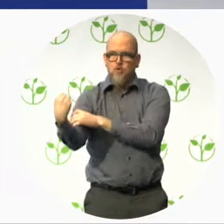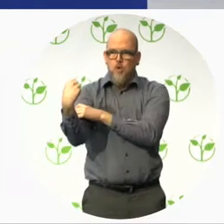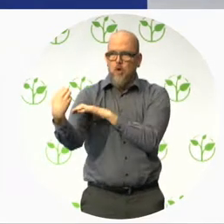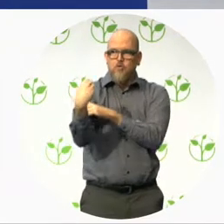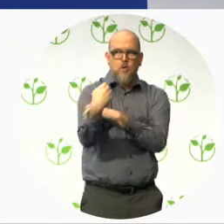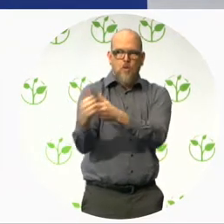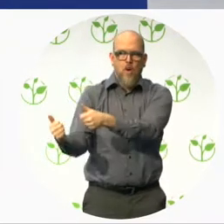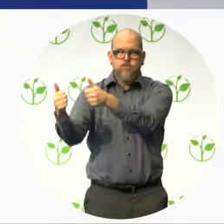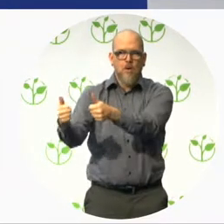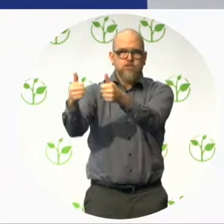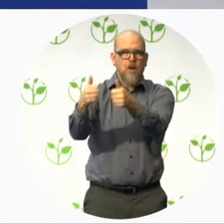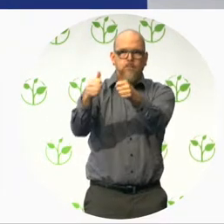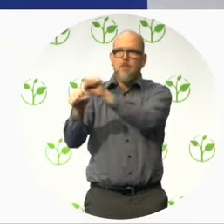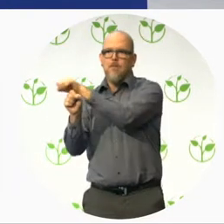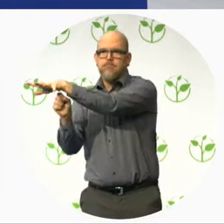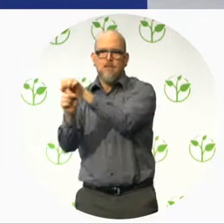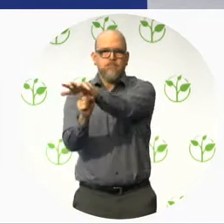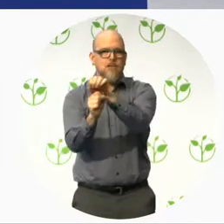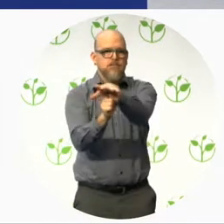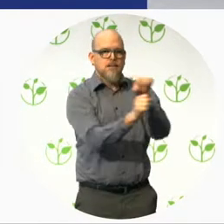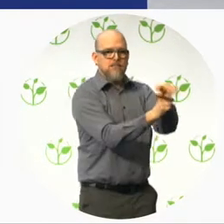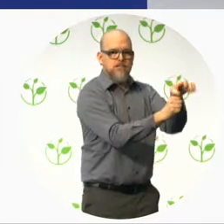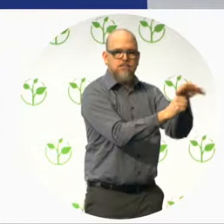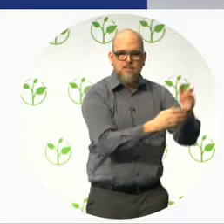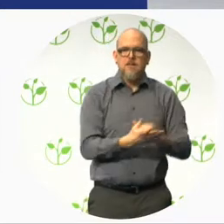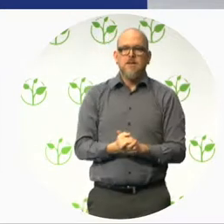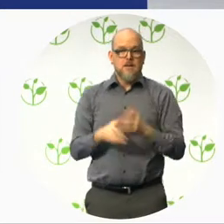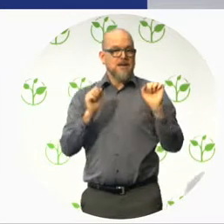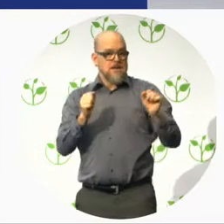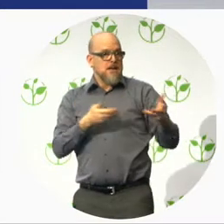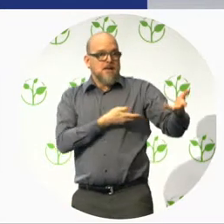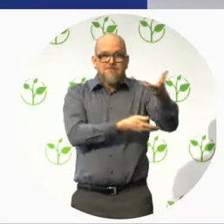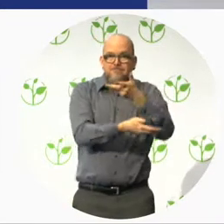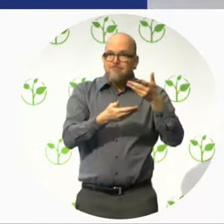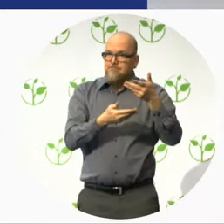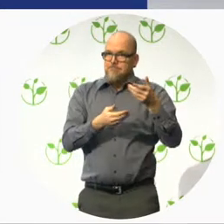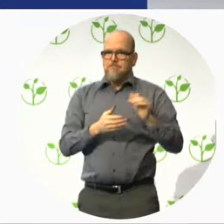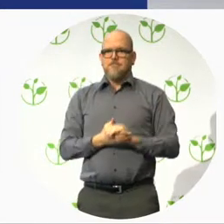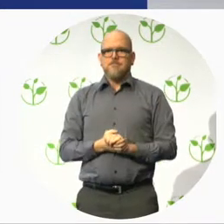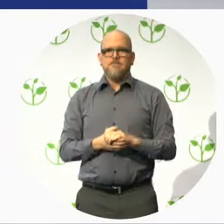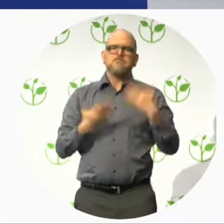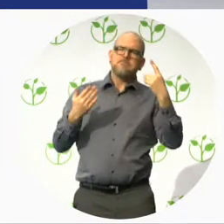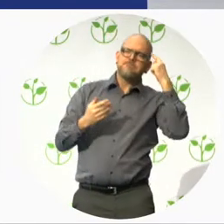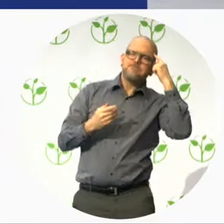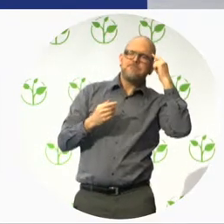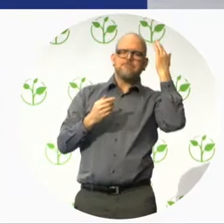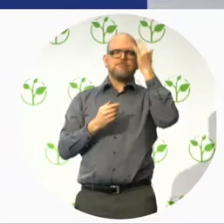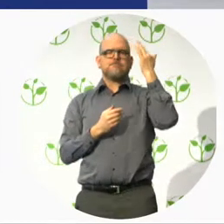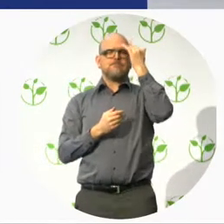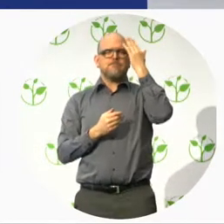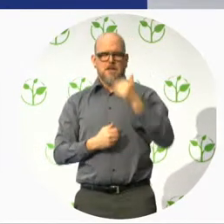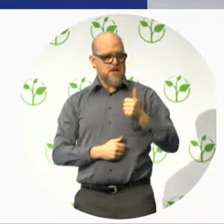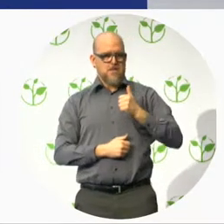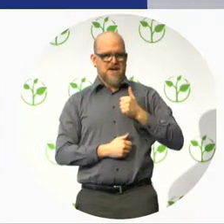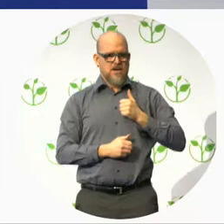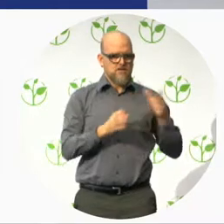enter with no opposition. We network with civil society, with private companies, with central and local governments,